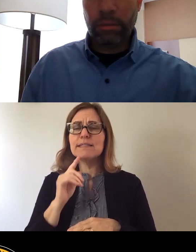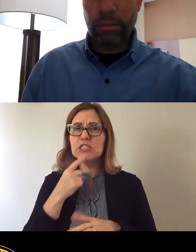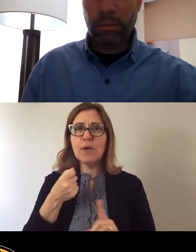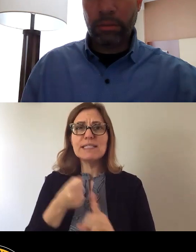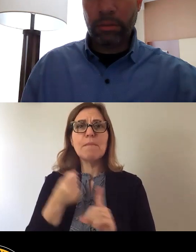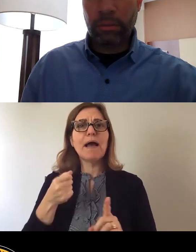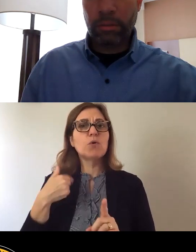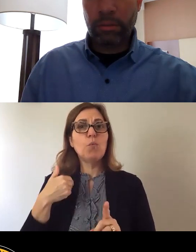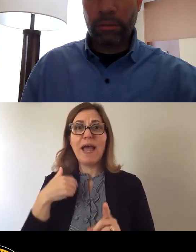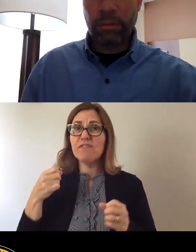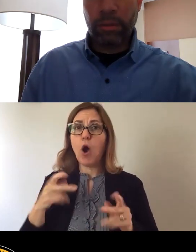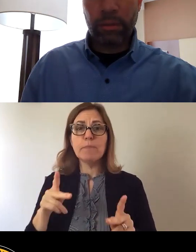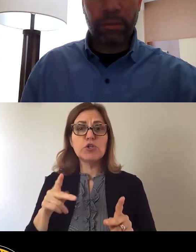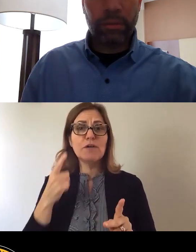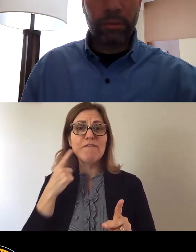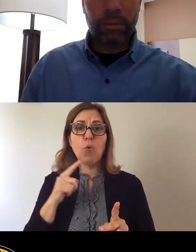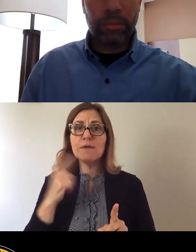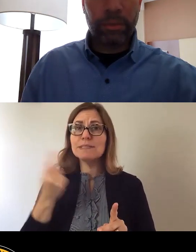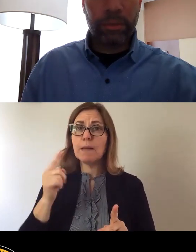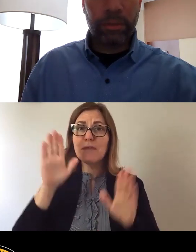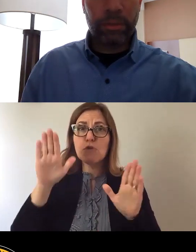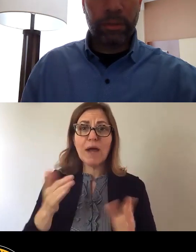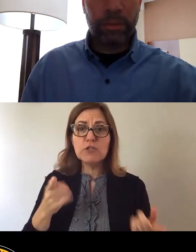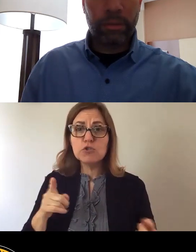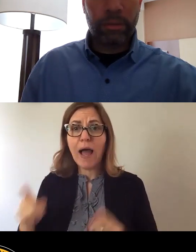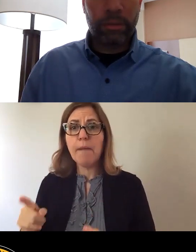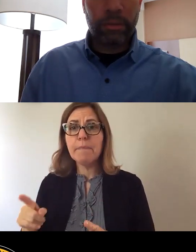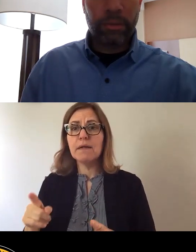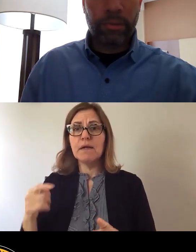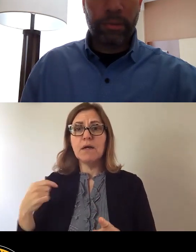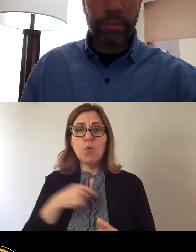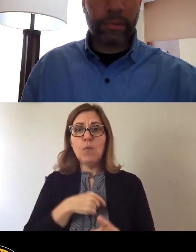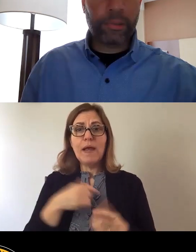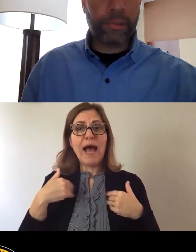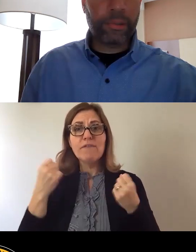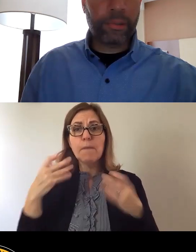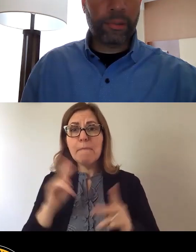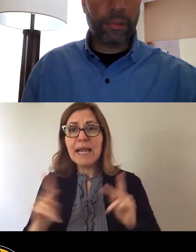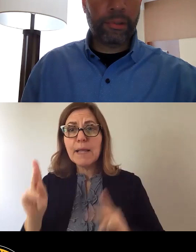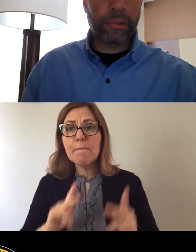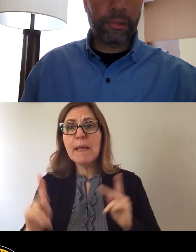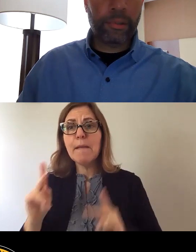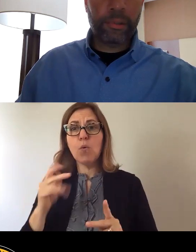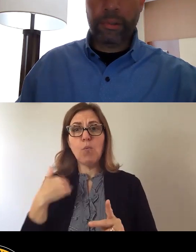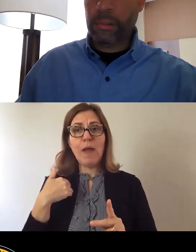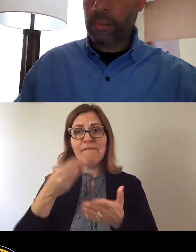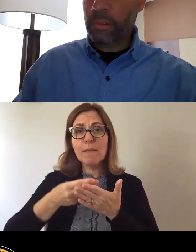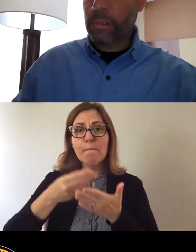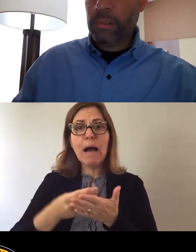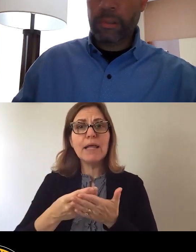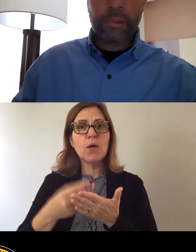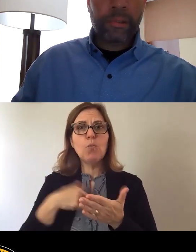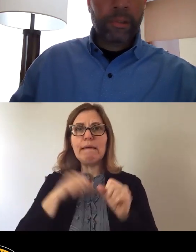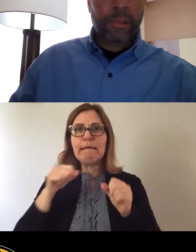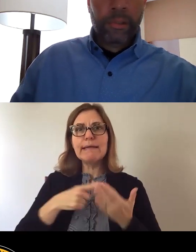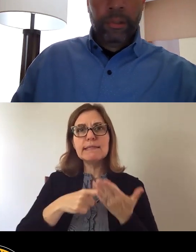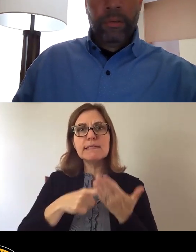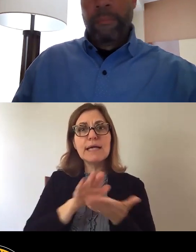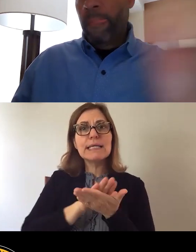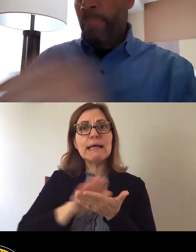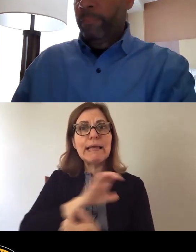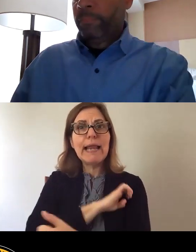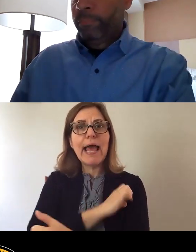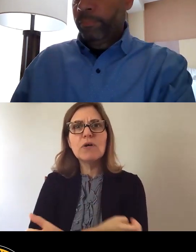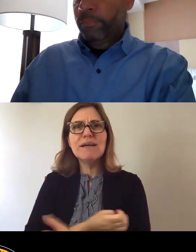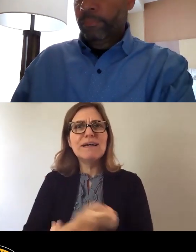Many people have addressed many issues that we have the dollars to address. We can talk about clean energy. Why can't Pittsburgh own